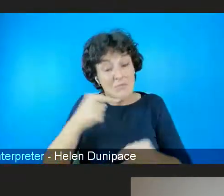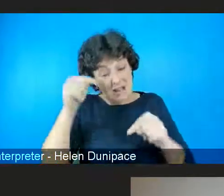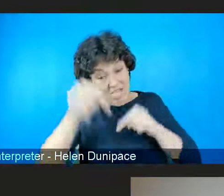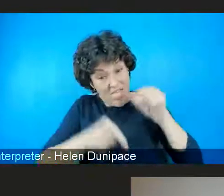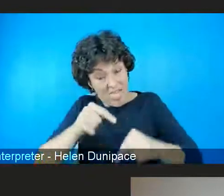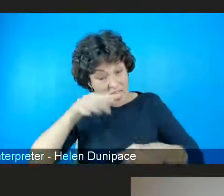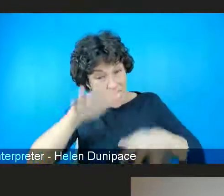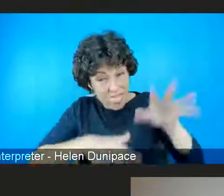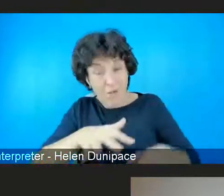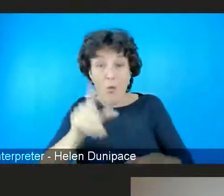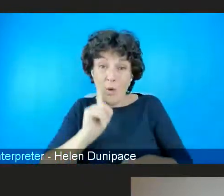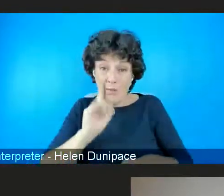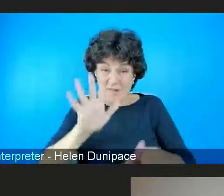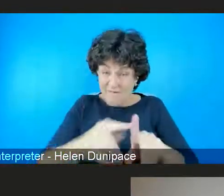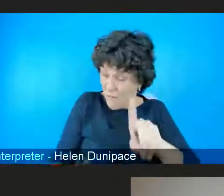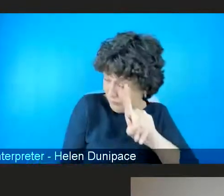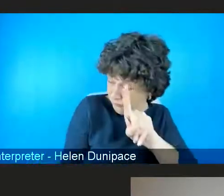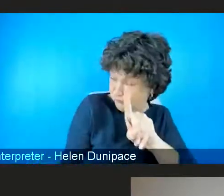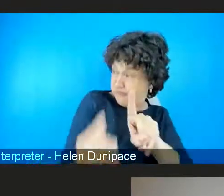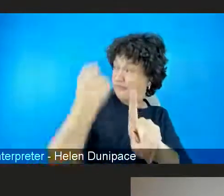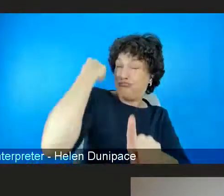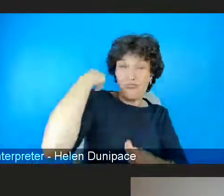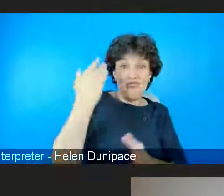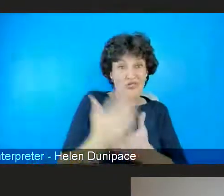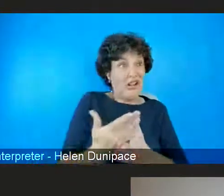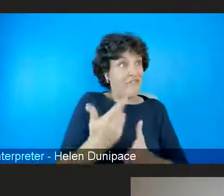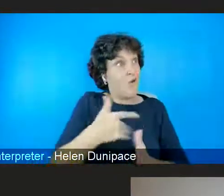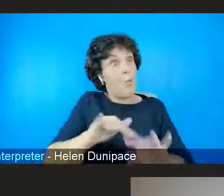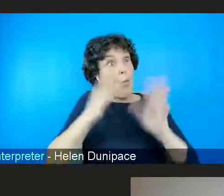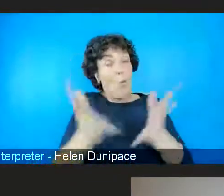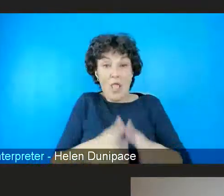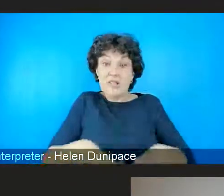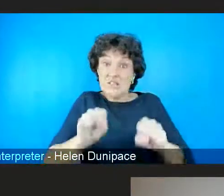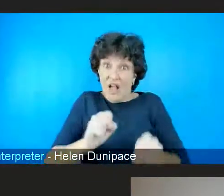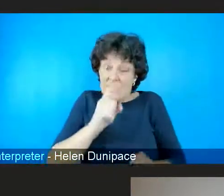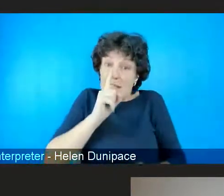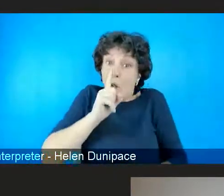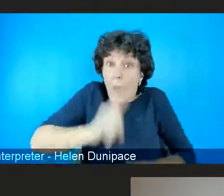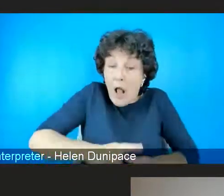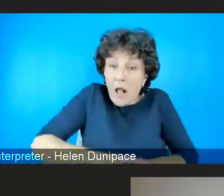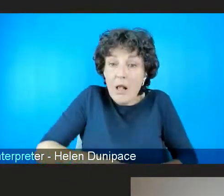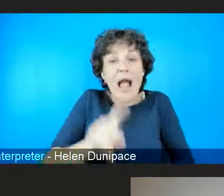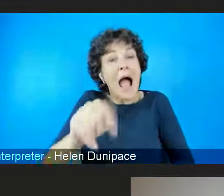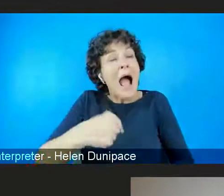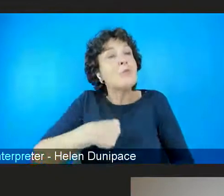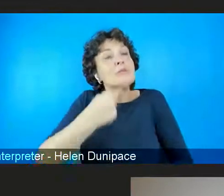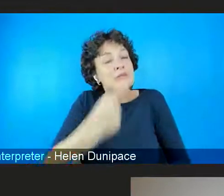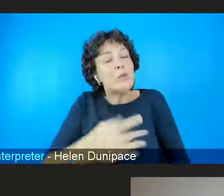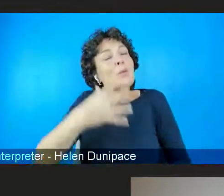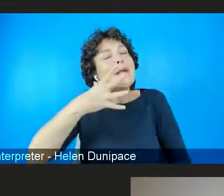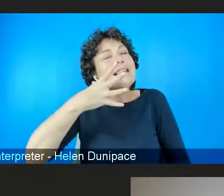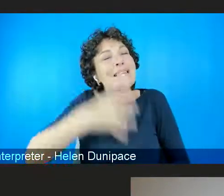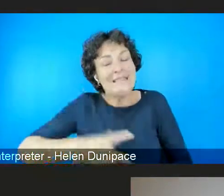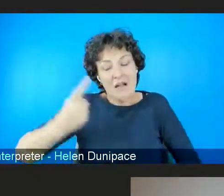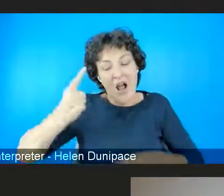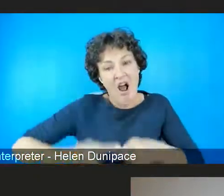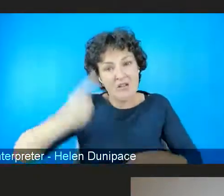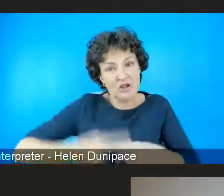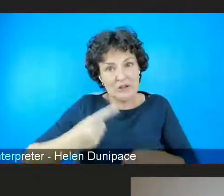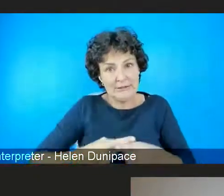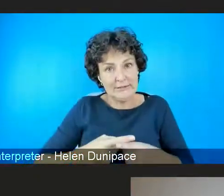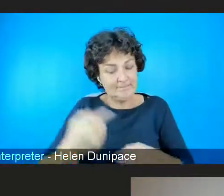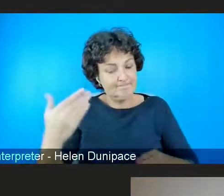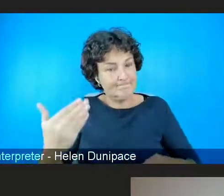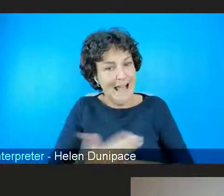I think what I would pick up on is the comment about the need for urgent action. I think what we need to urgently